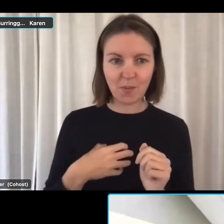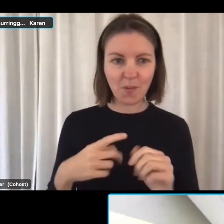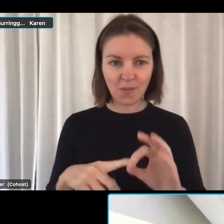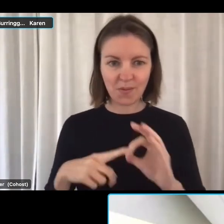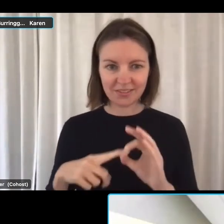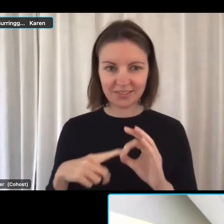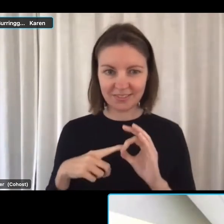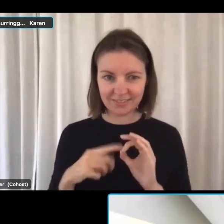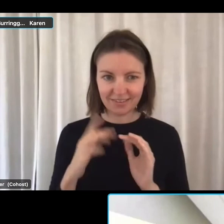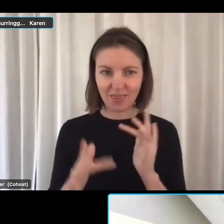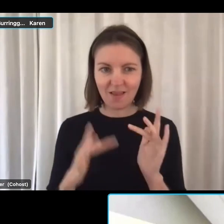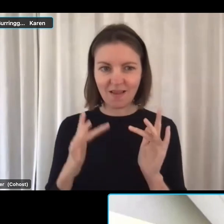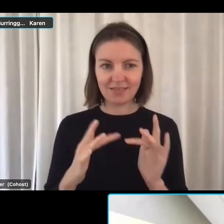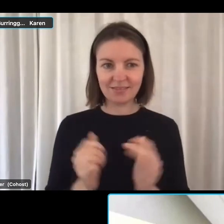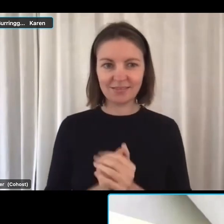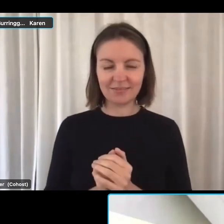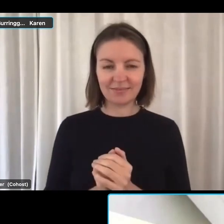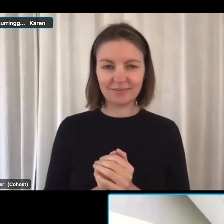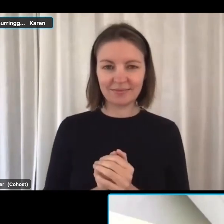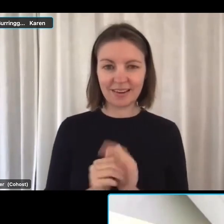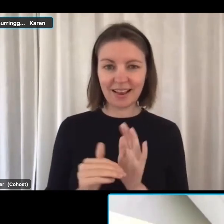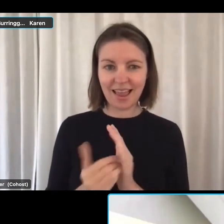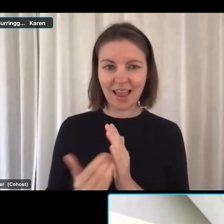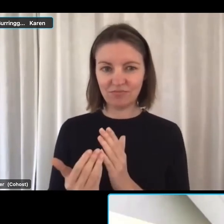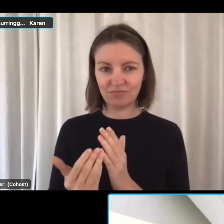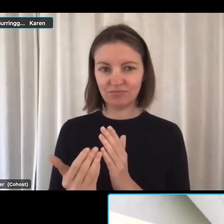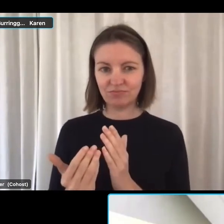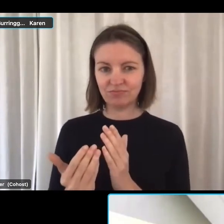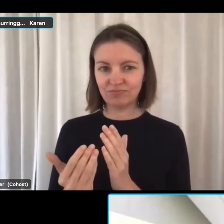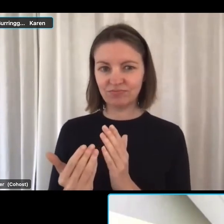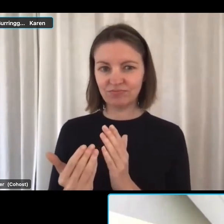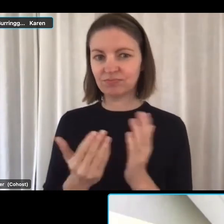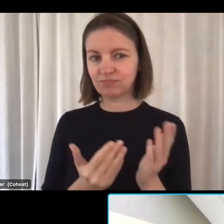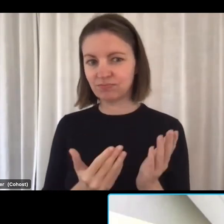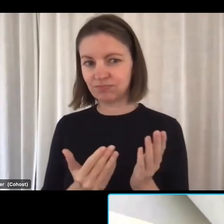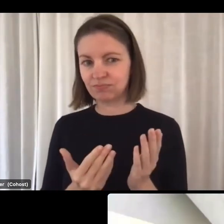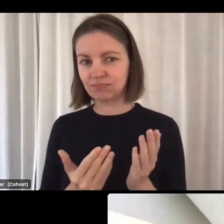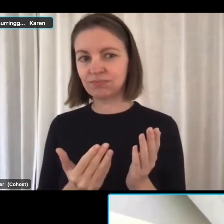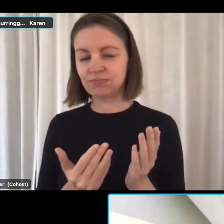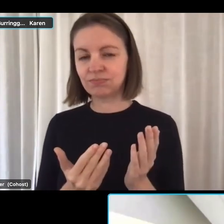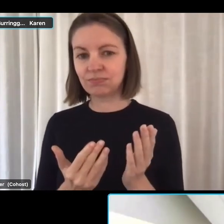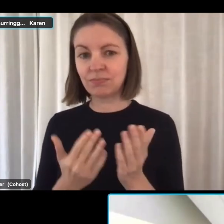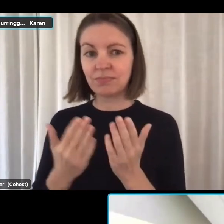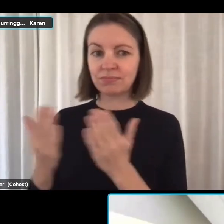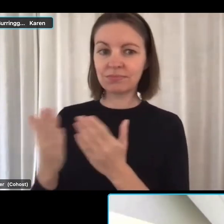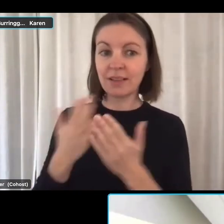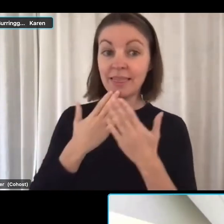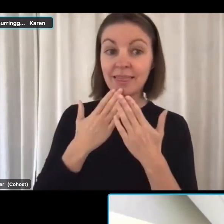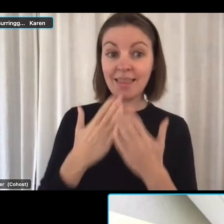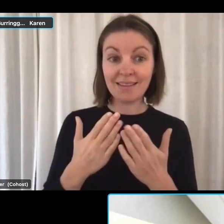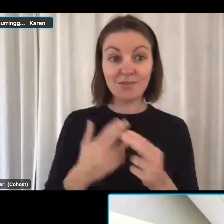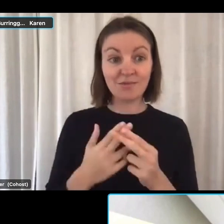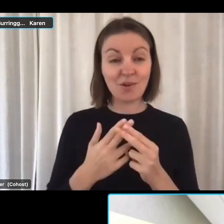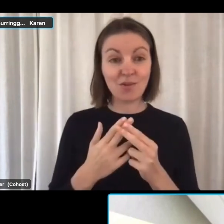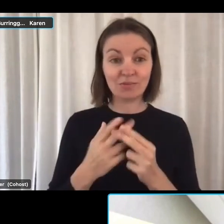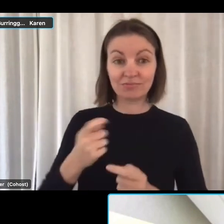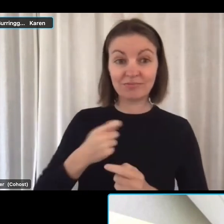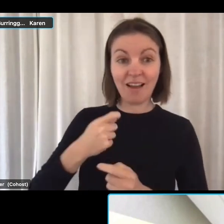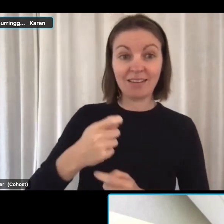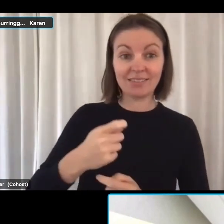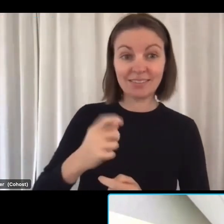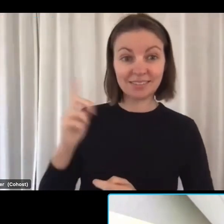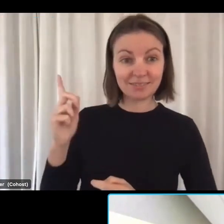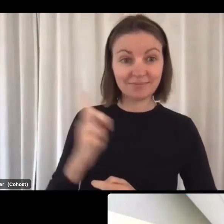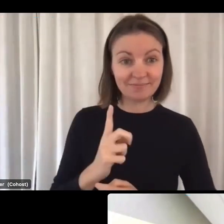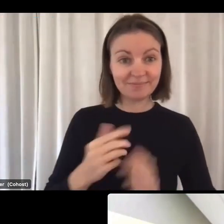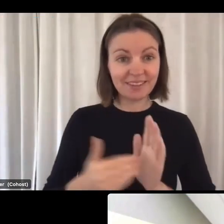I think that's correct. So I might hand back over. might say first, again, thank you very much for having us today. And please do